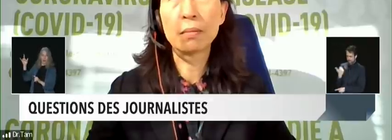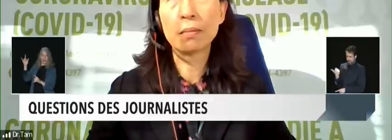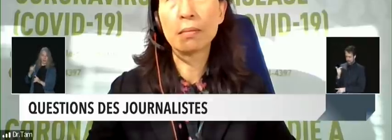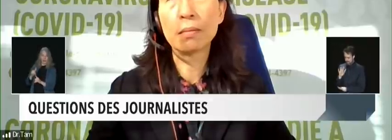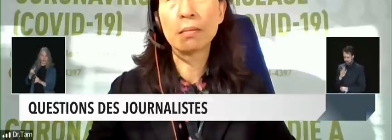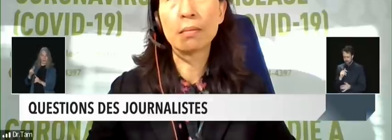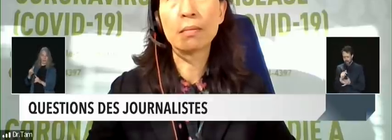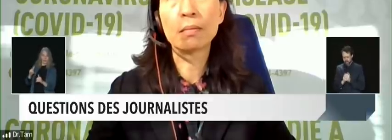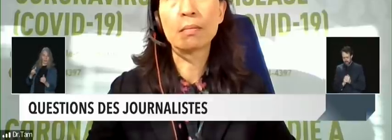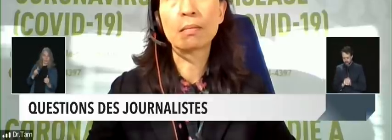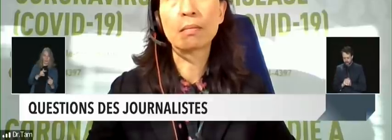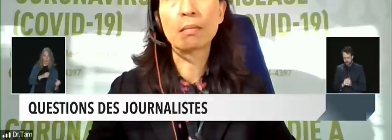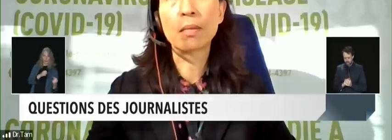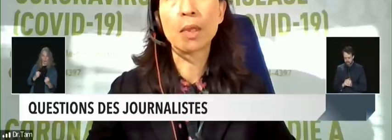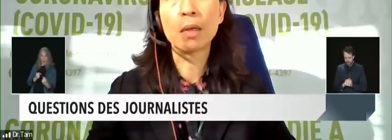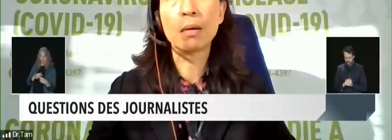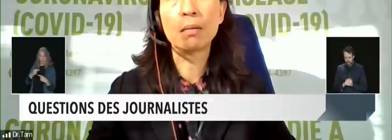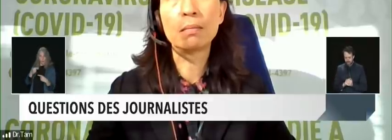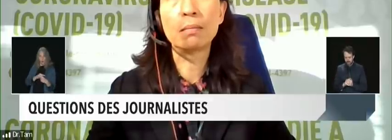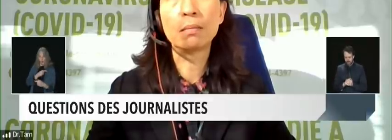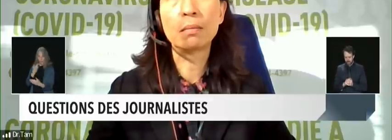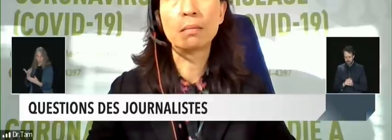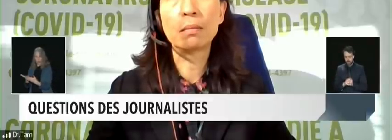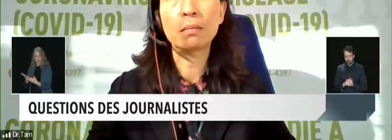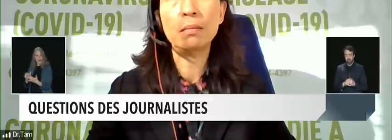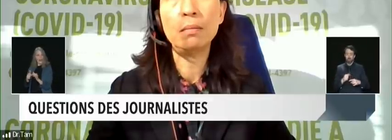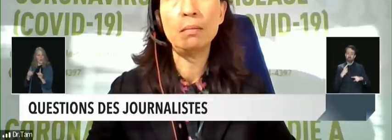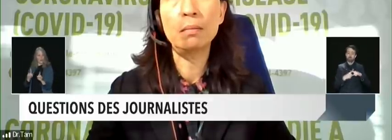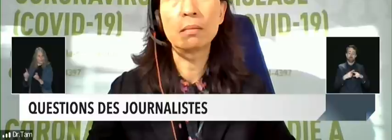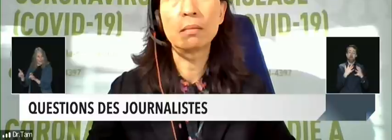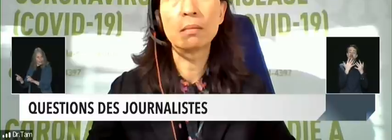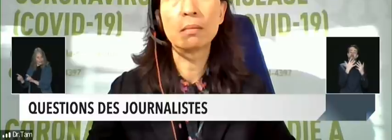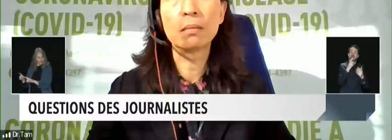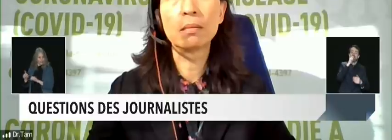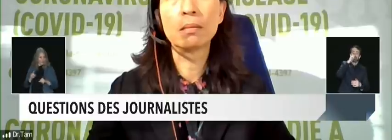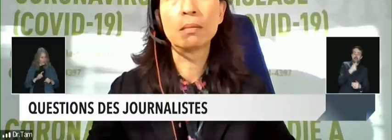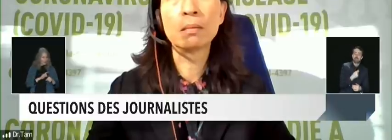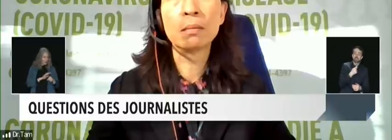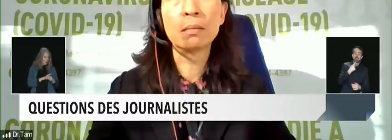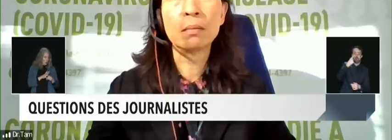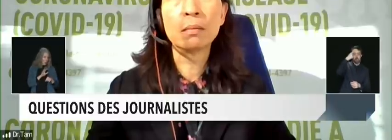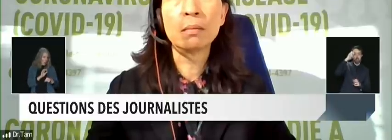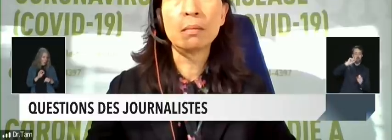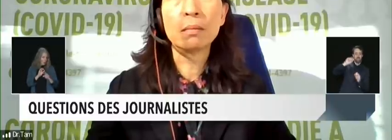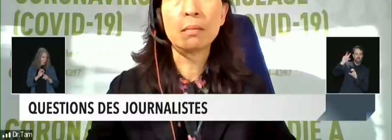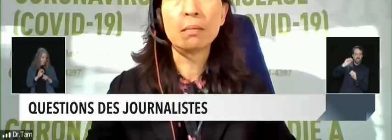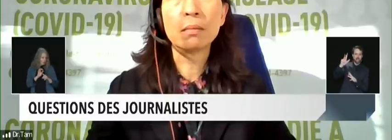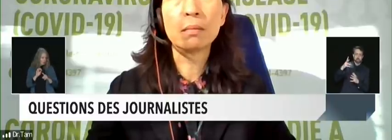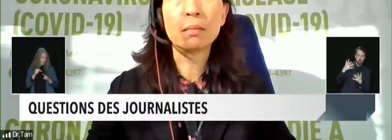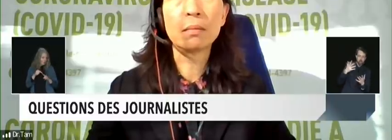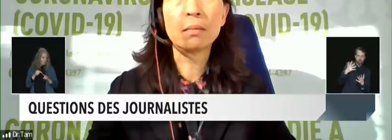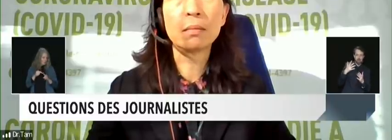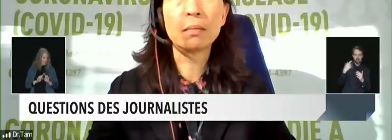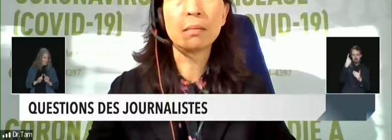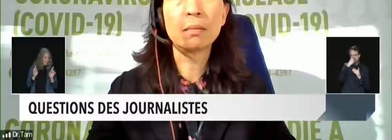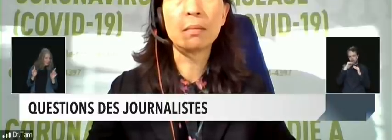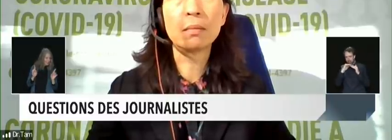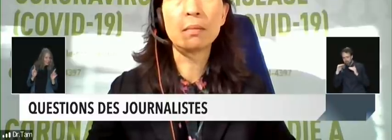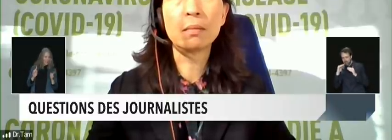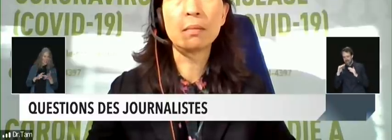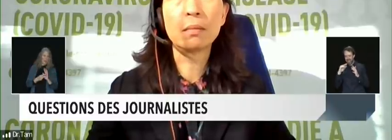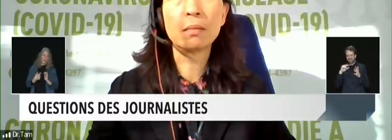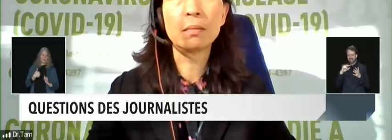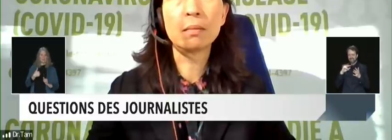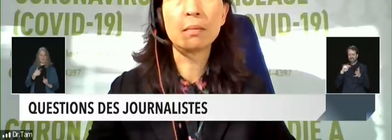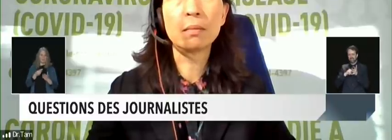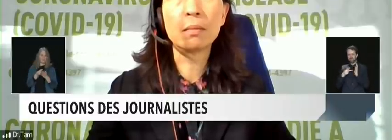Tam what you think about that is this Omicron wave different and does it still make sense to put you know I don't know what the budget is I think it's 600 million dollars